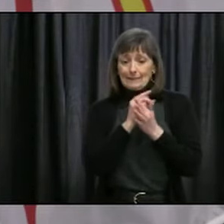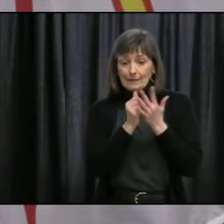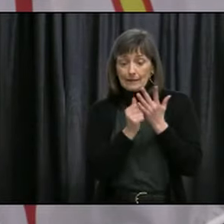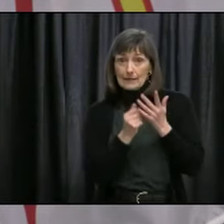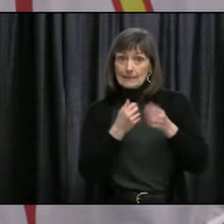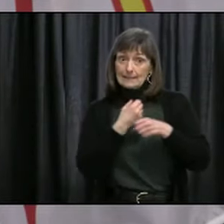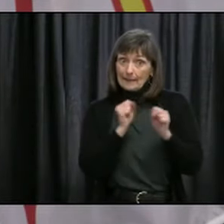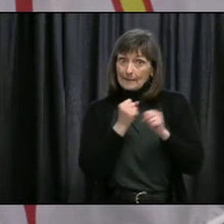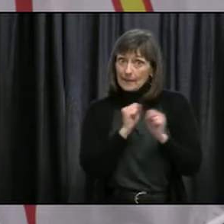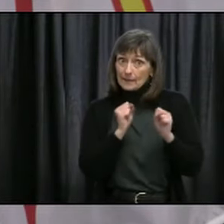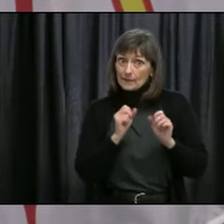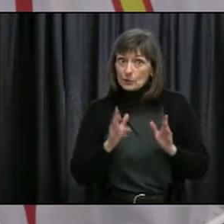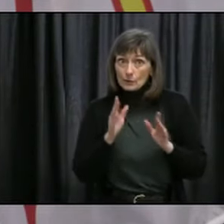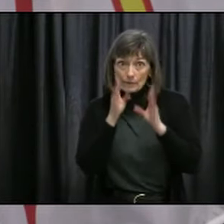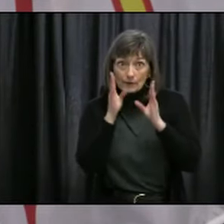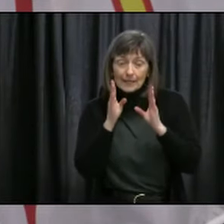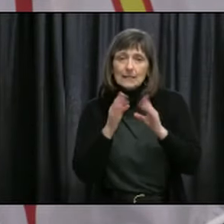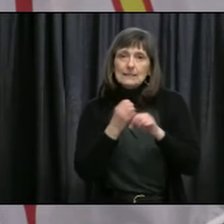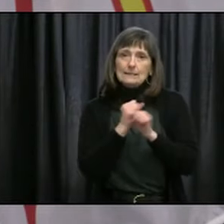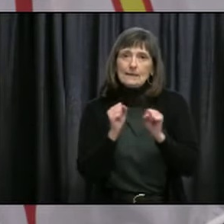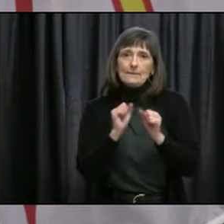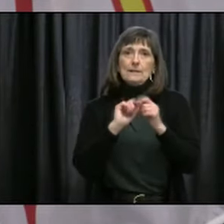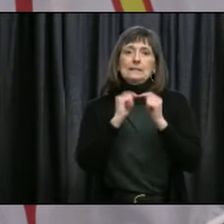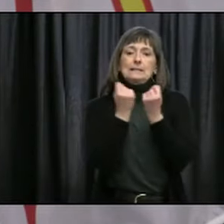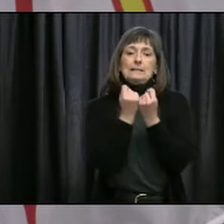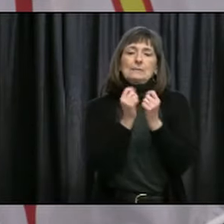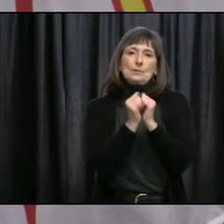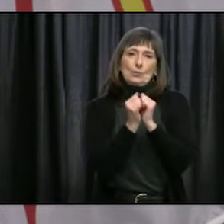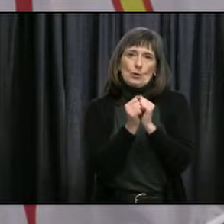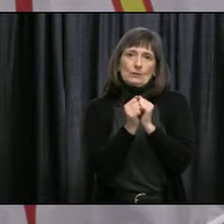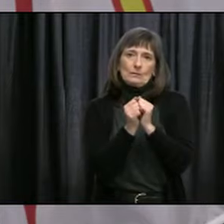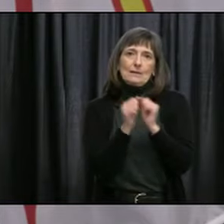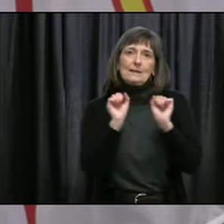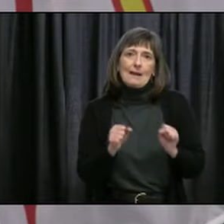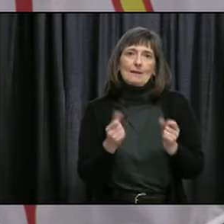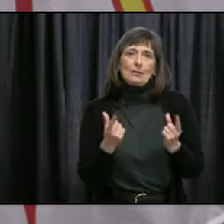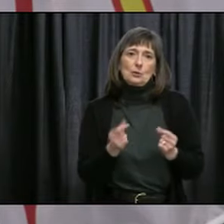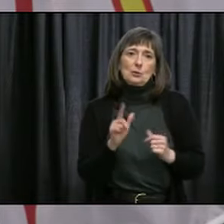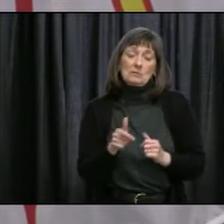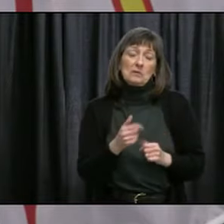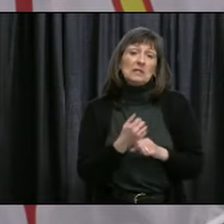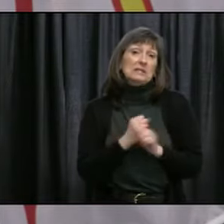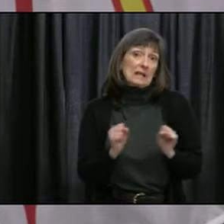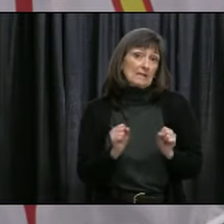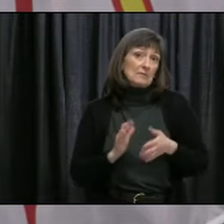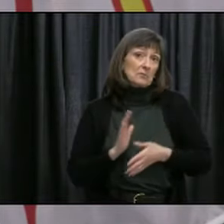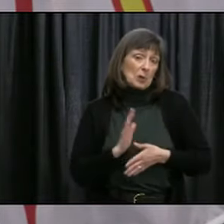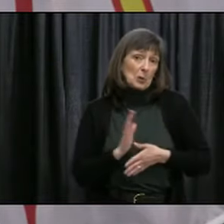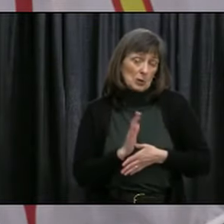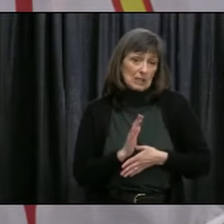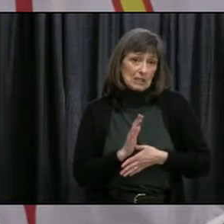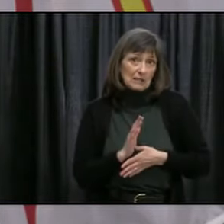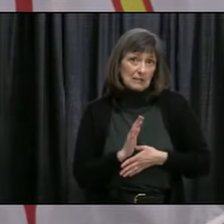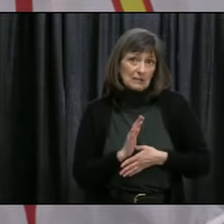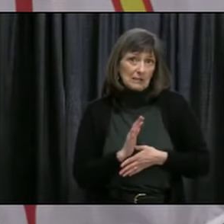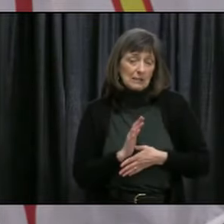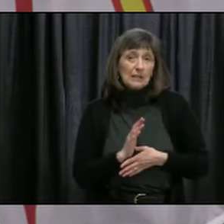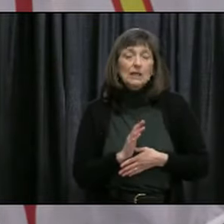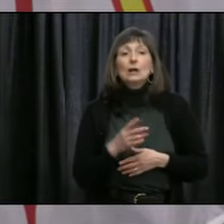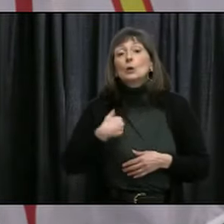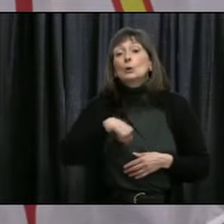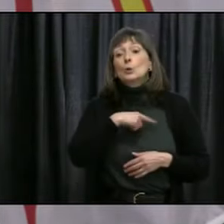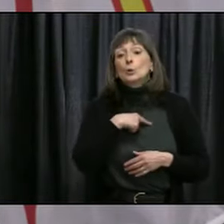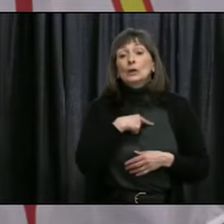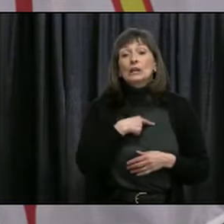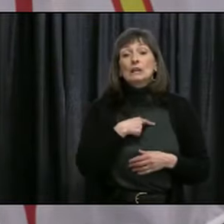And safely, of course, is always our focus. As Newfoundlanders and Labradorians, we have been tested and we have